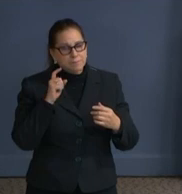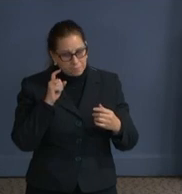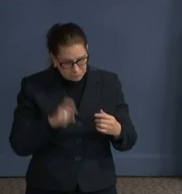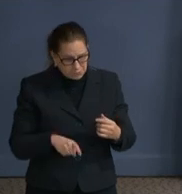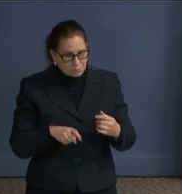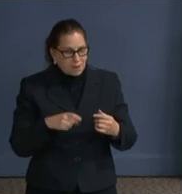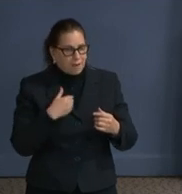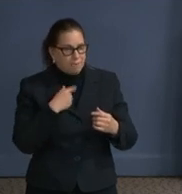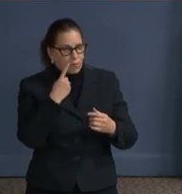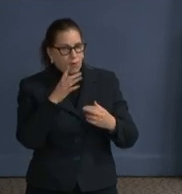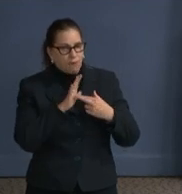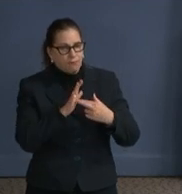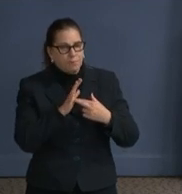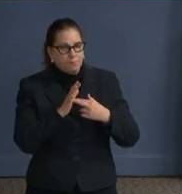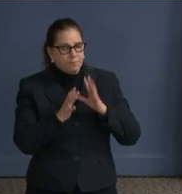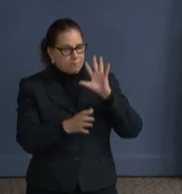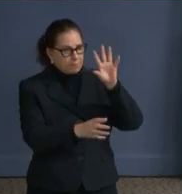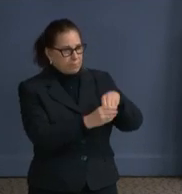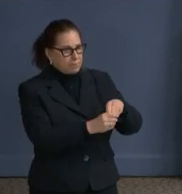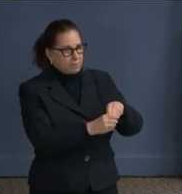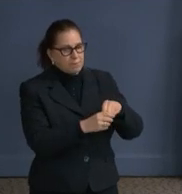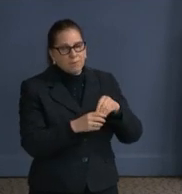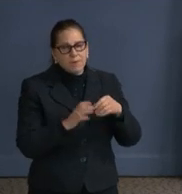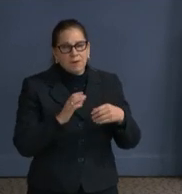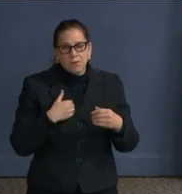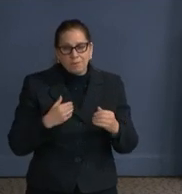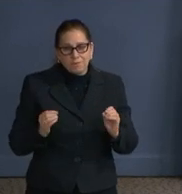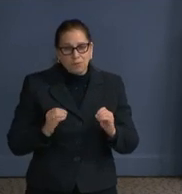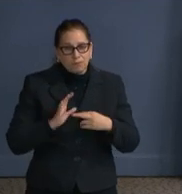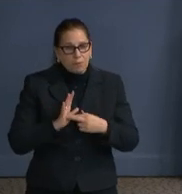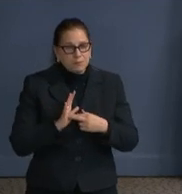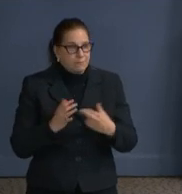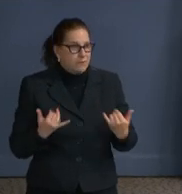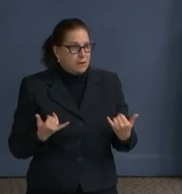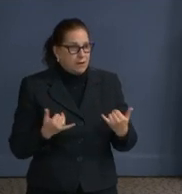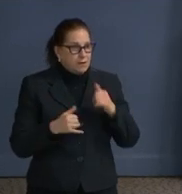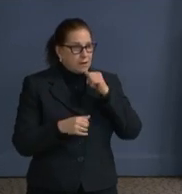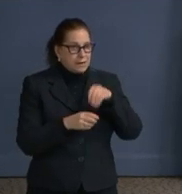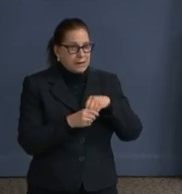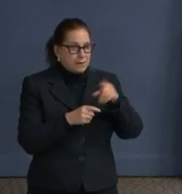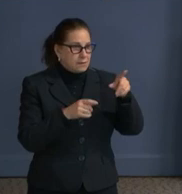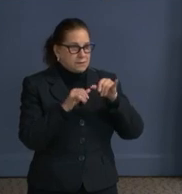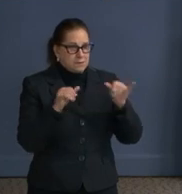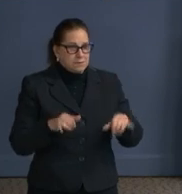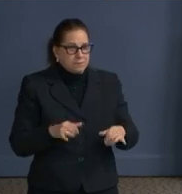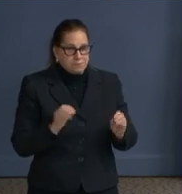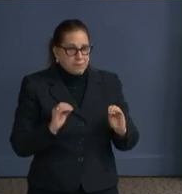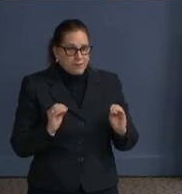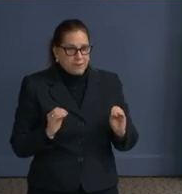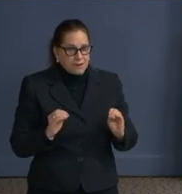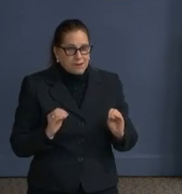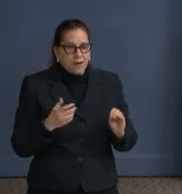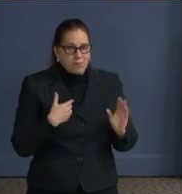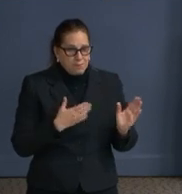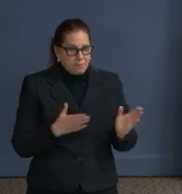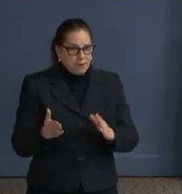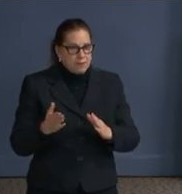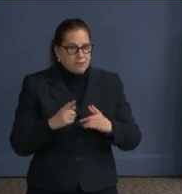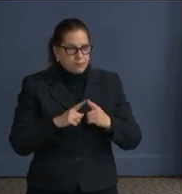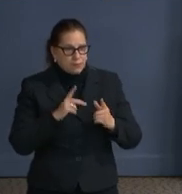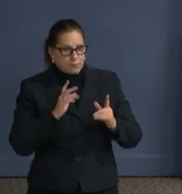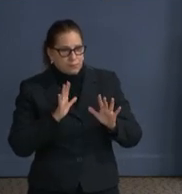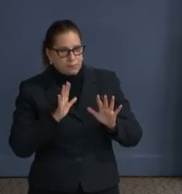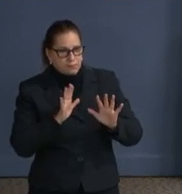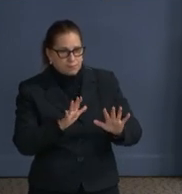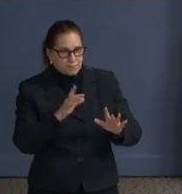full representation in the American system. And I would point you to a tweet I saw. Actually, I saw